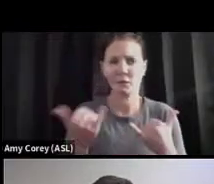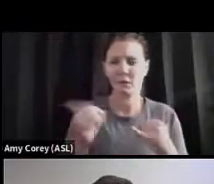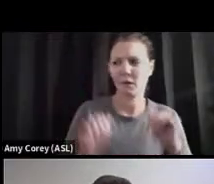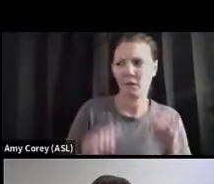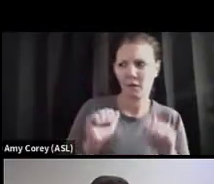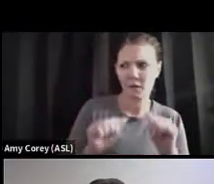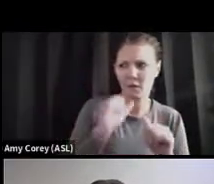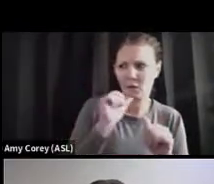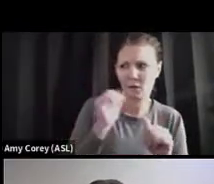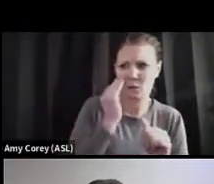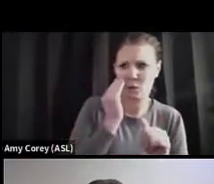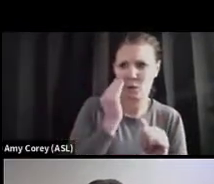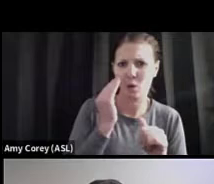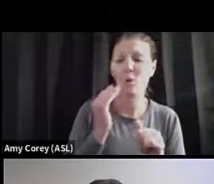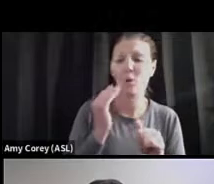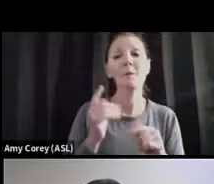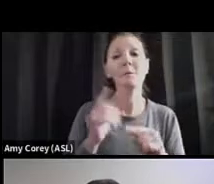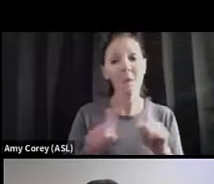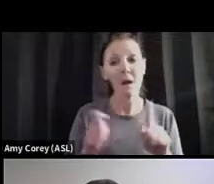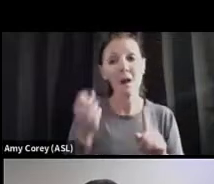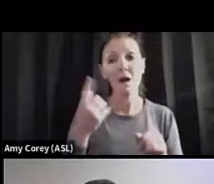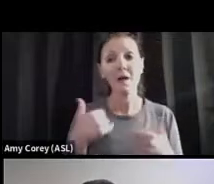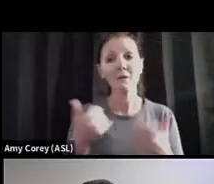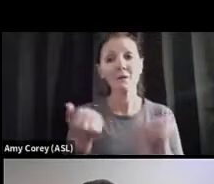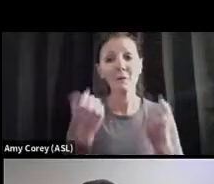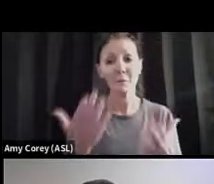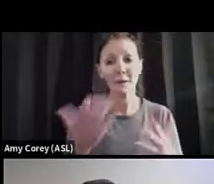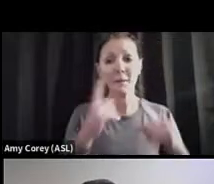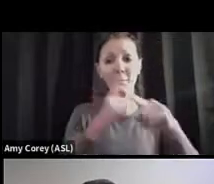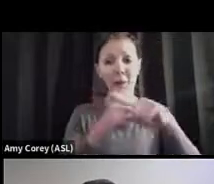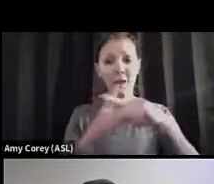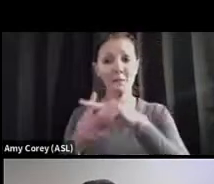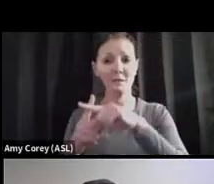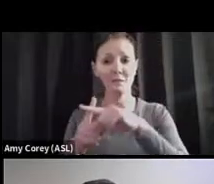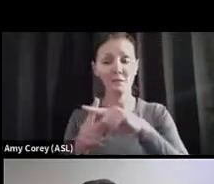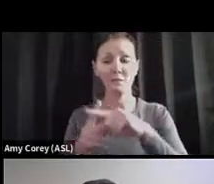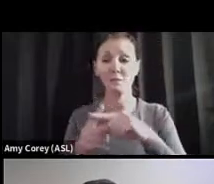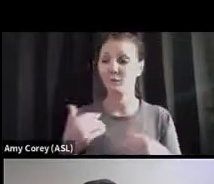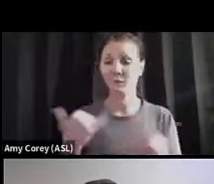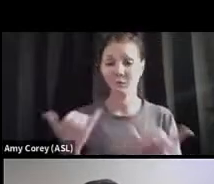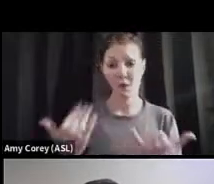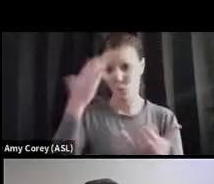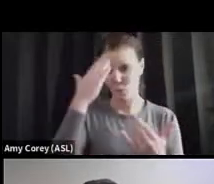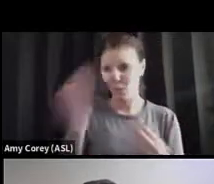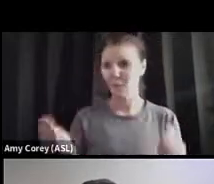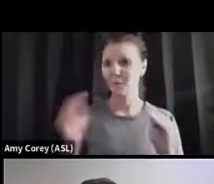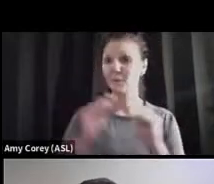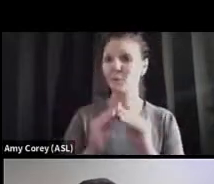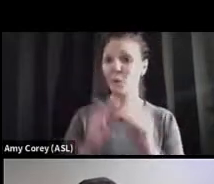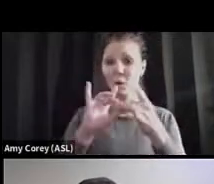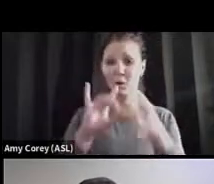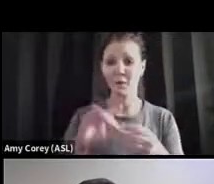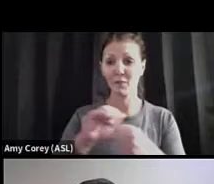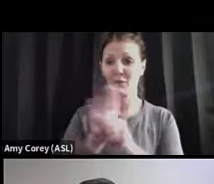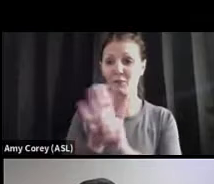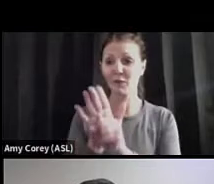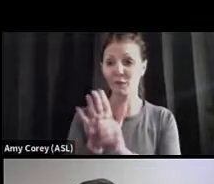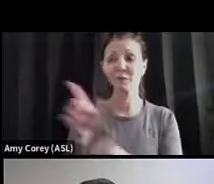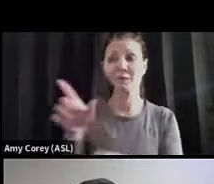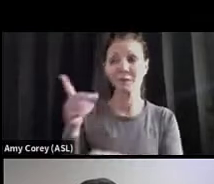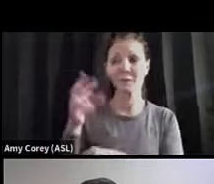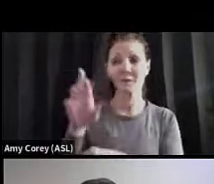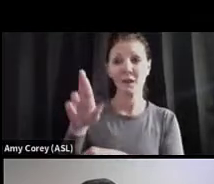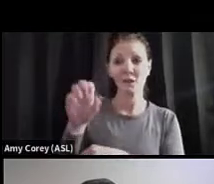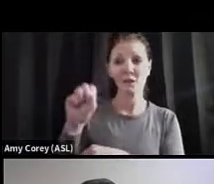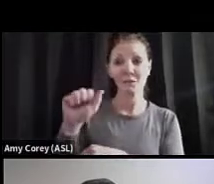today. But there are some real positives out there. We know a lot more about the virus. Dr. Salazar presented some really amazing